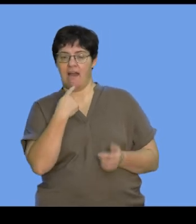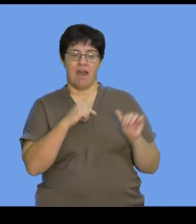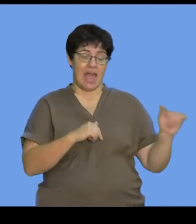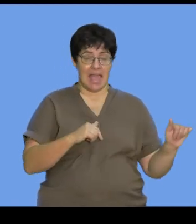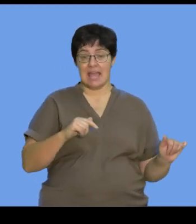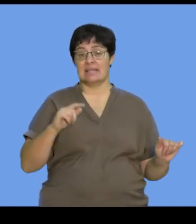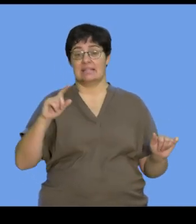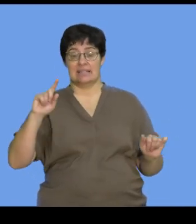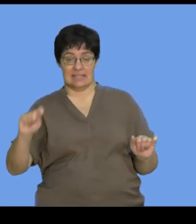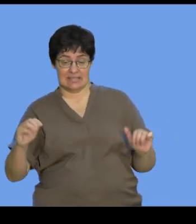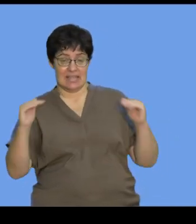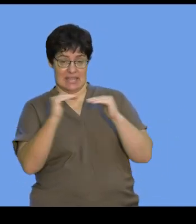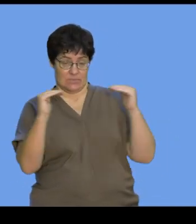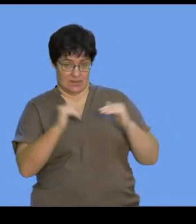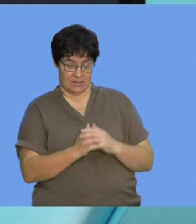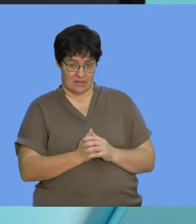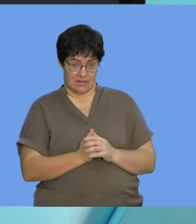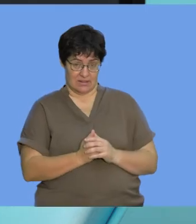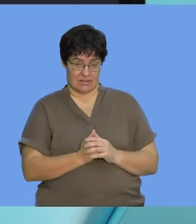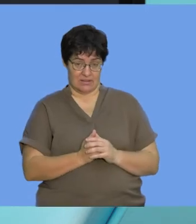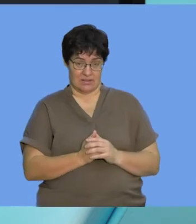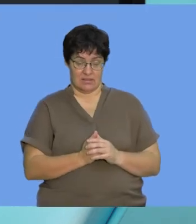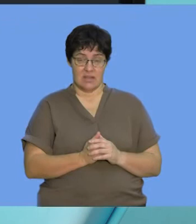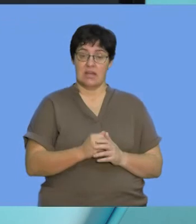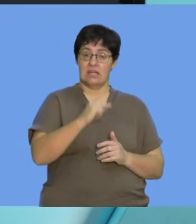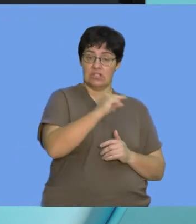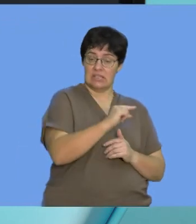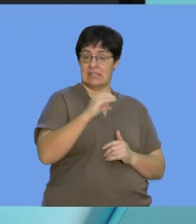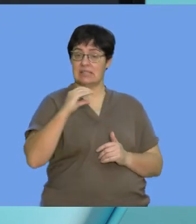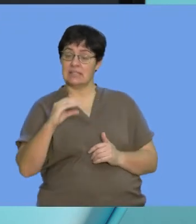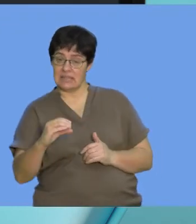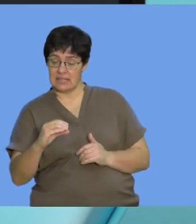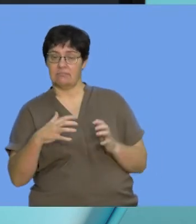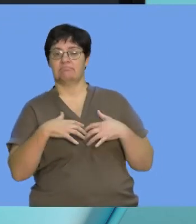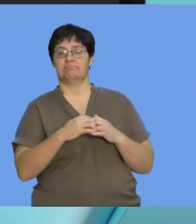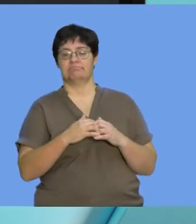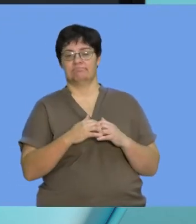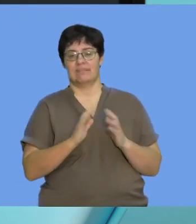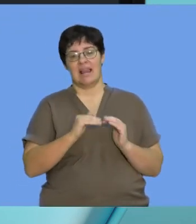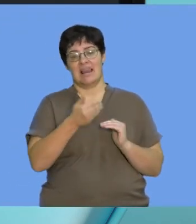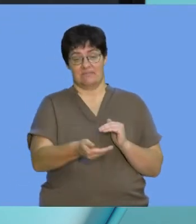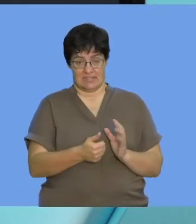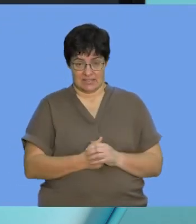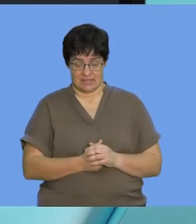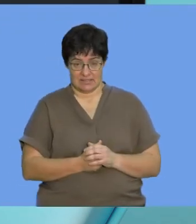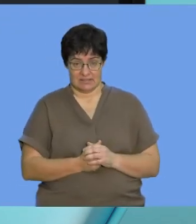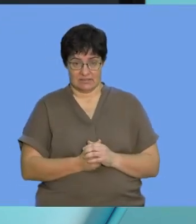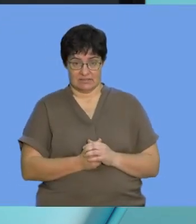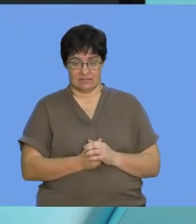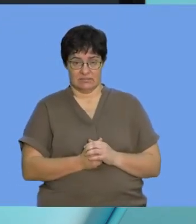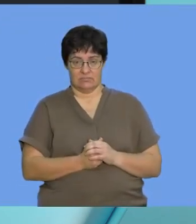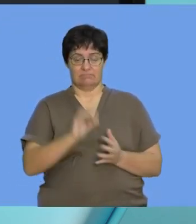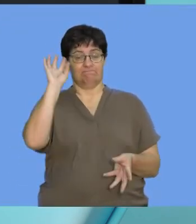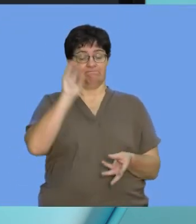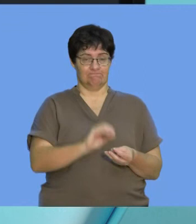thymine are equal, proportionately, and that guanine and cytosine make up the proportion of the other bases. So,